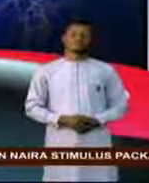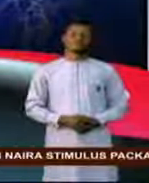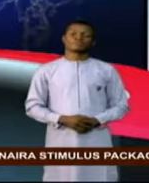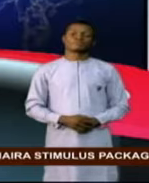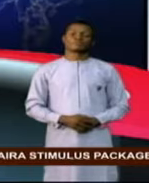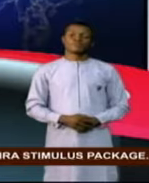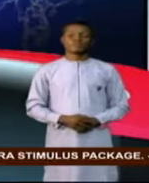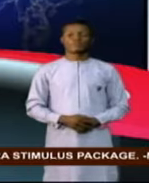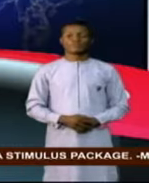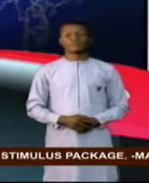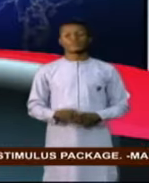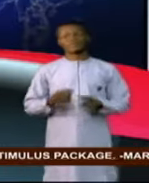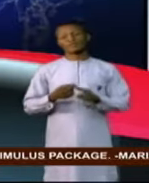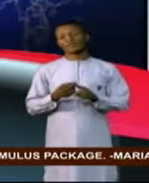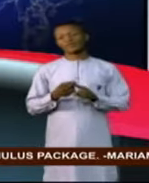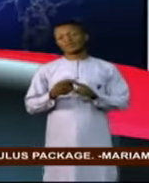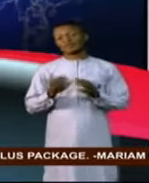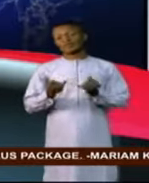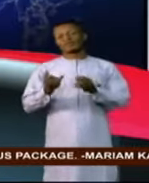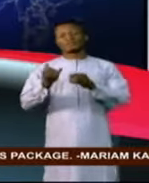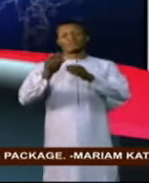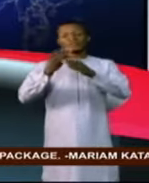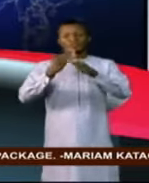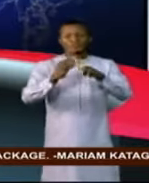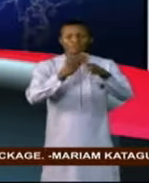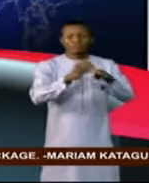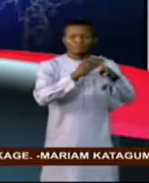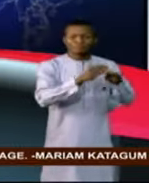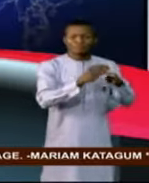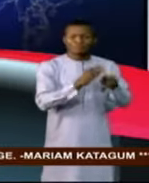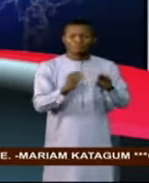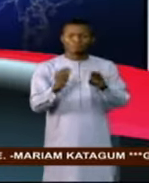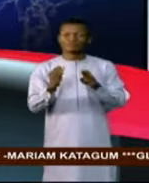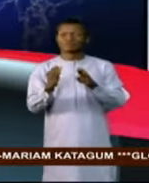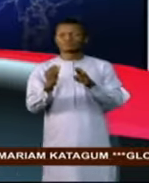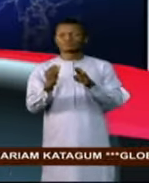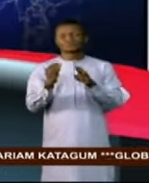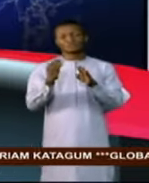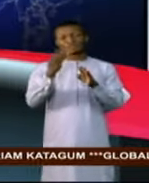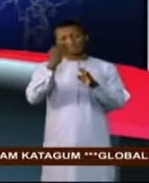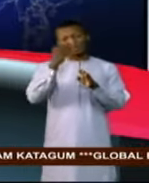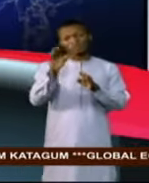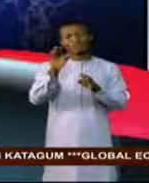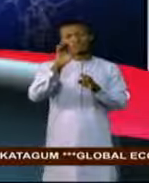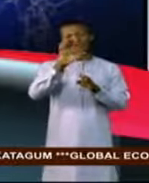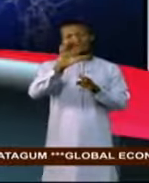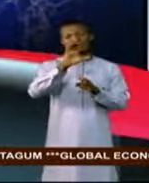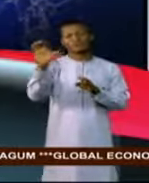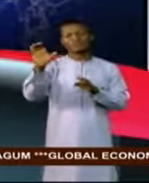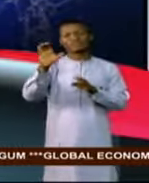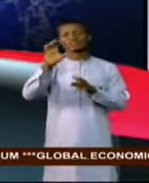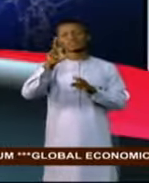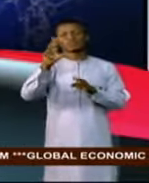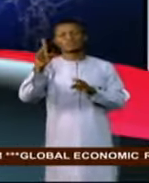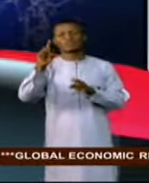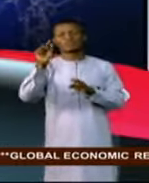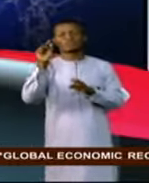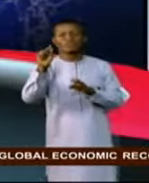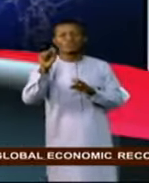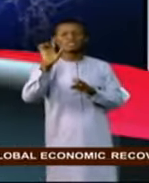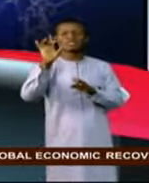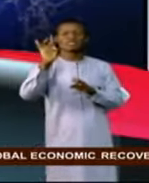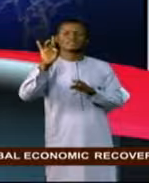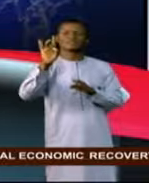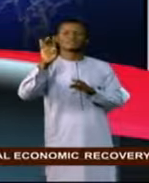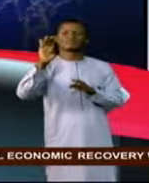And away from the pandemic, distributed statutory revenue of 531.83 billion naira